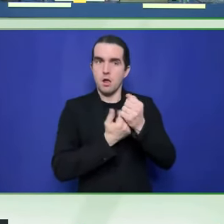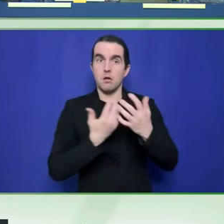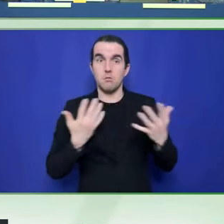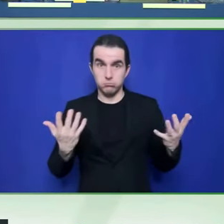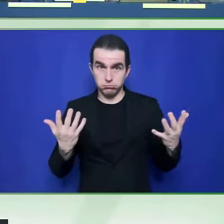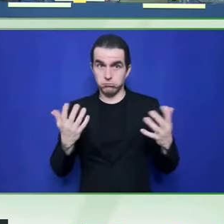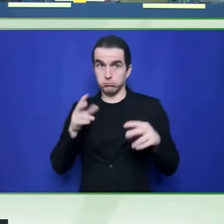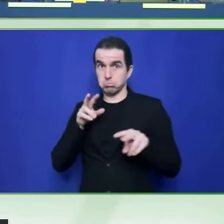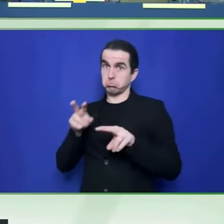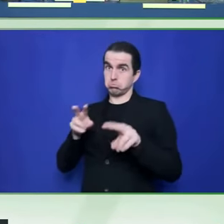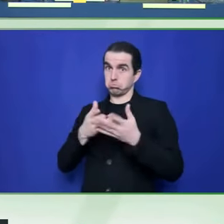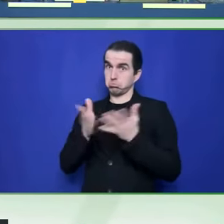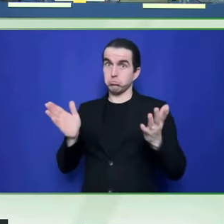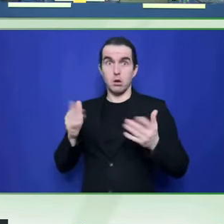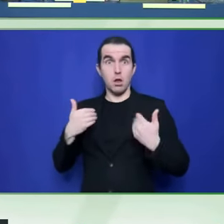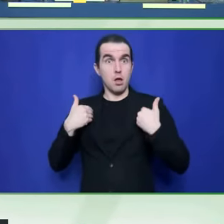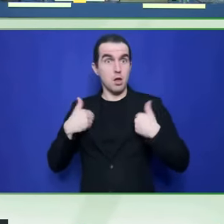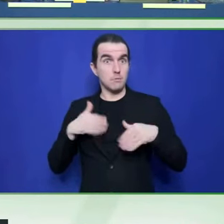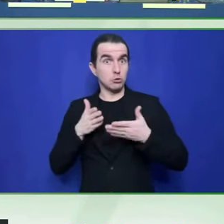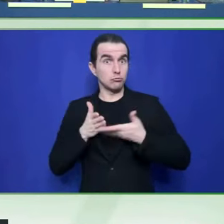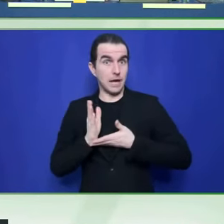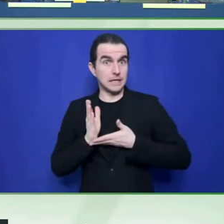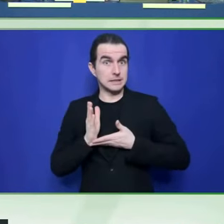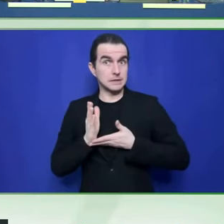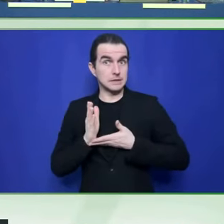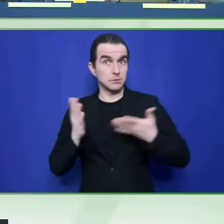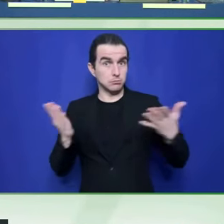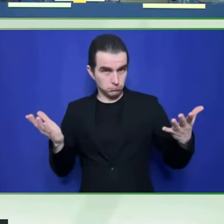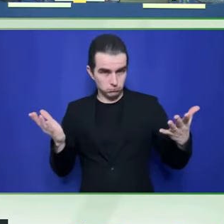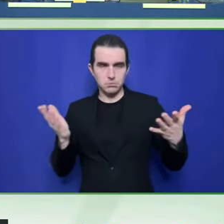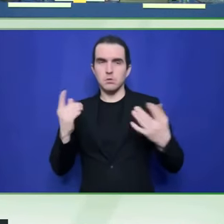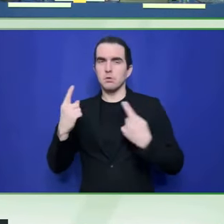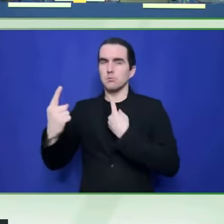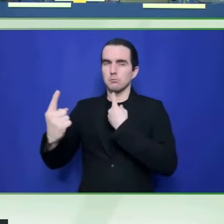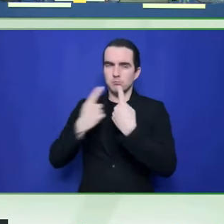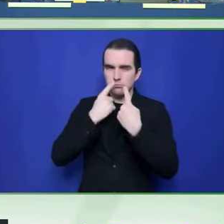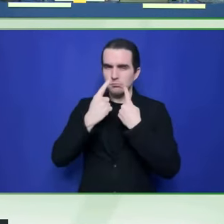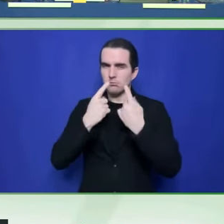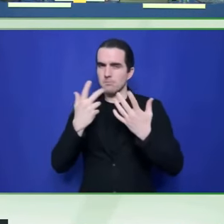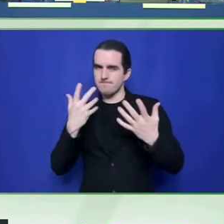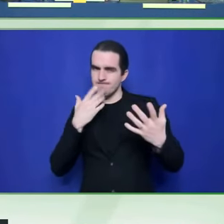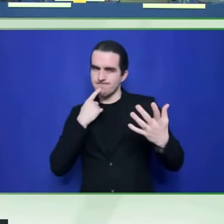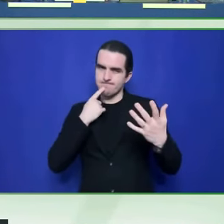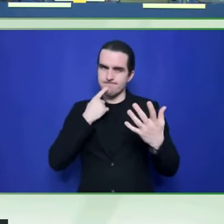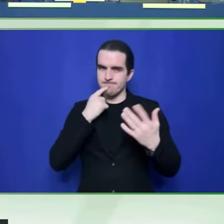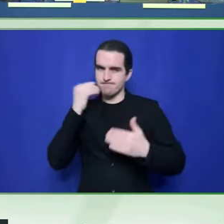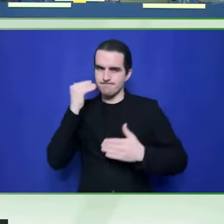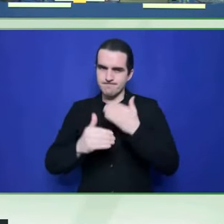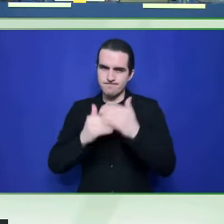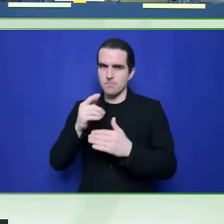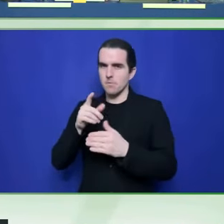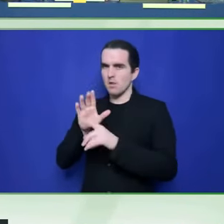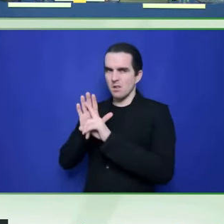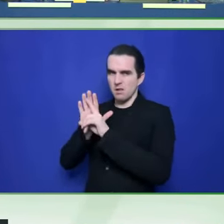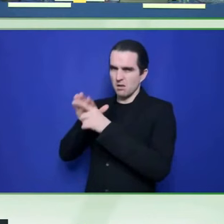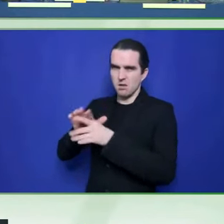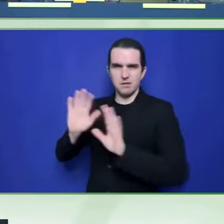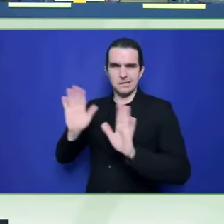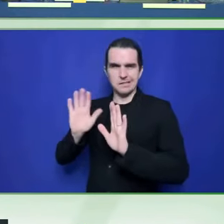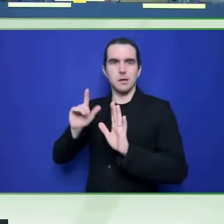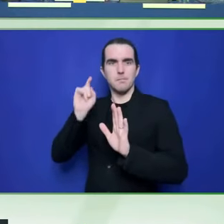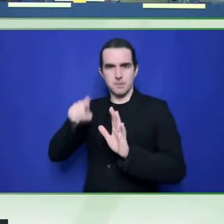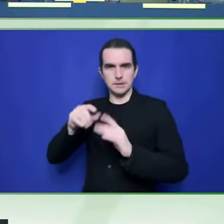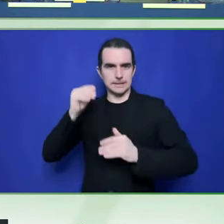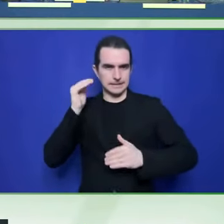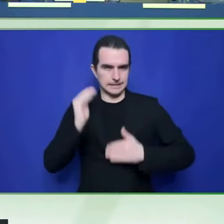they talk about persons with disabilities as decision makers. Uh, we did a brief, uh,